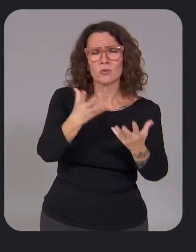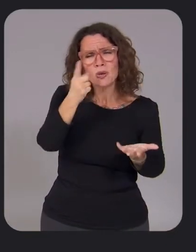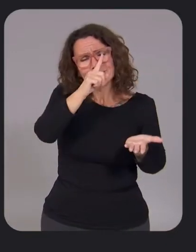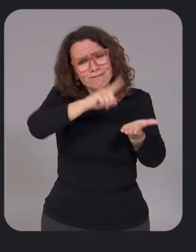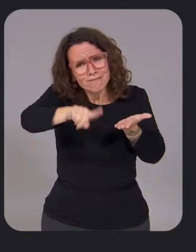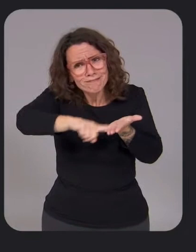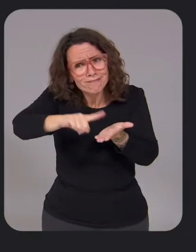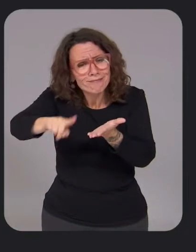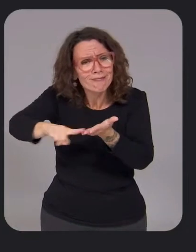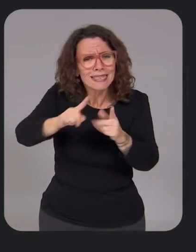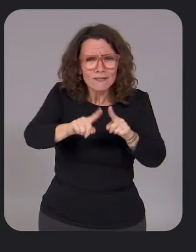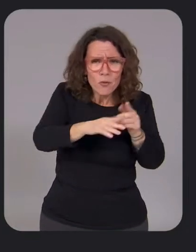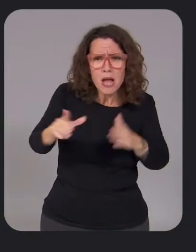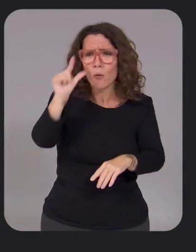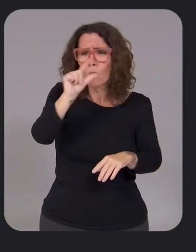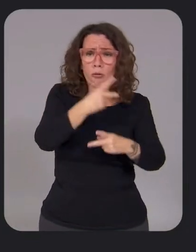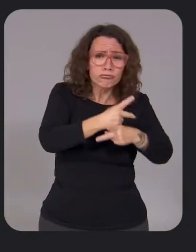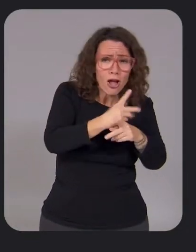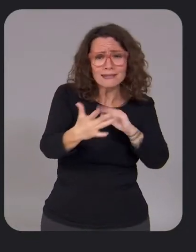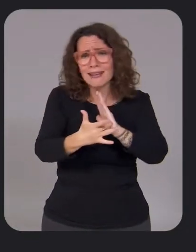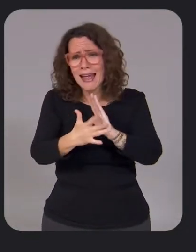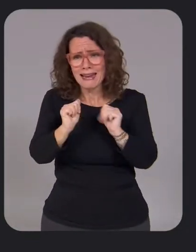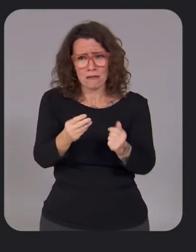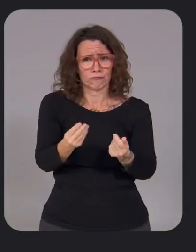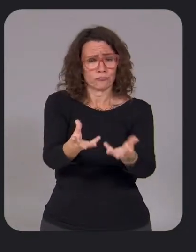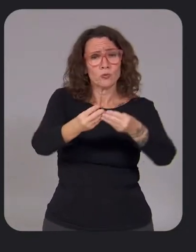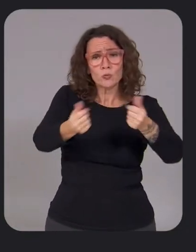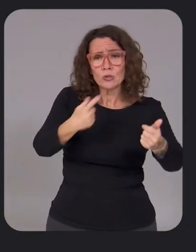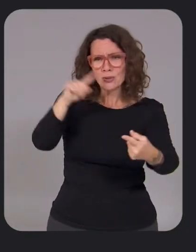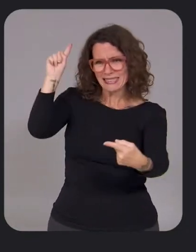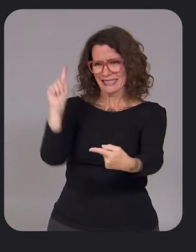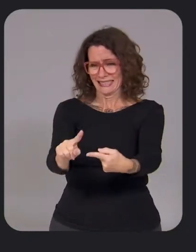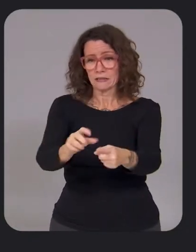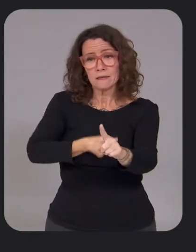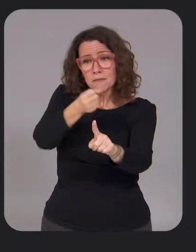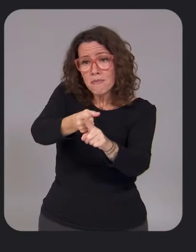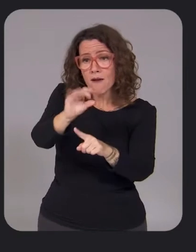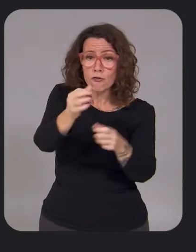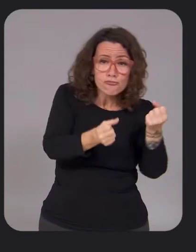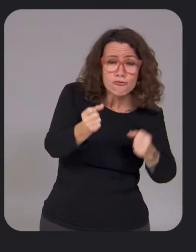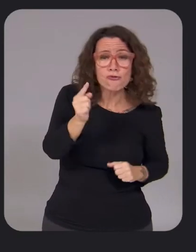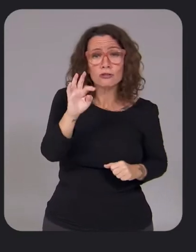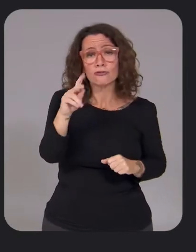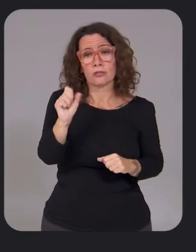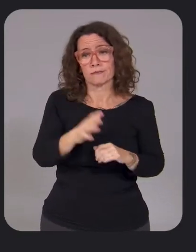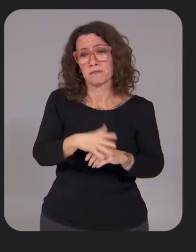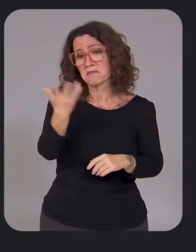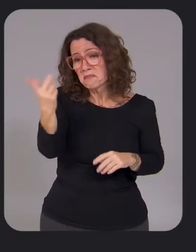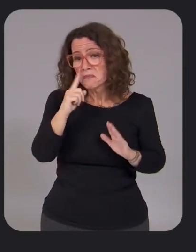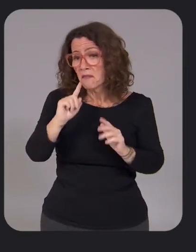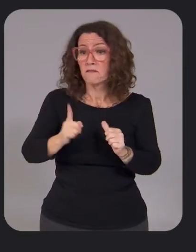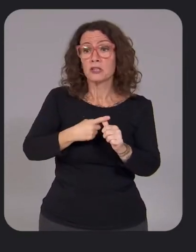we've been exploring ways Google products and technology can provide solutions that reduce the carbon impact of cars and trucks.